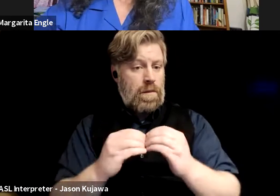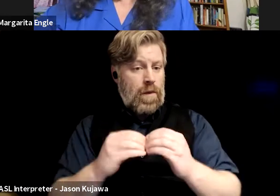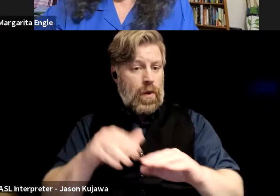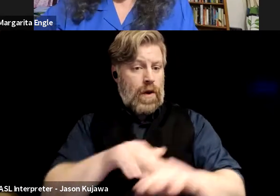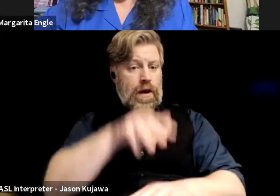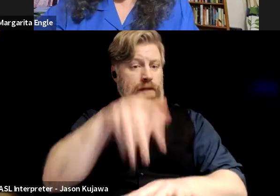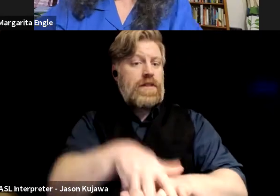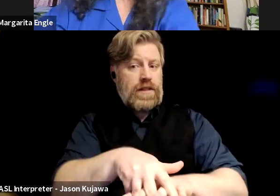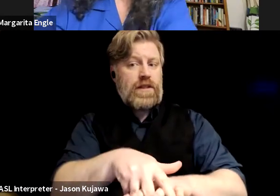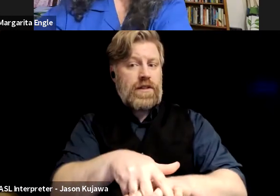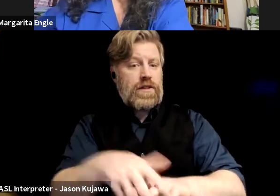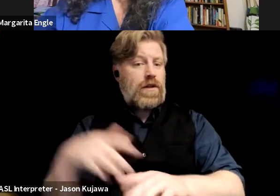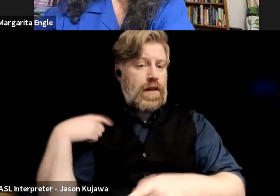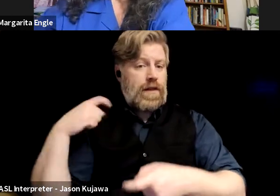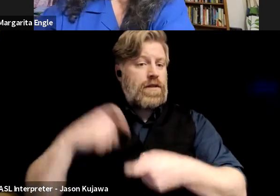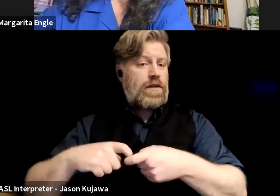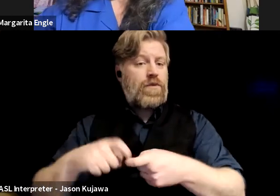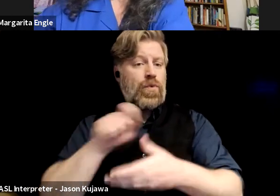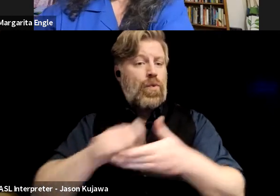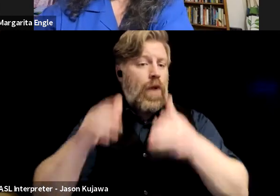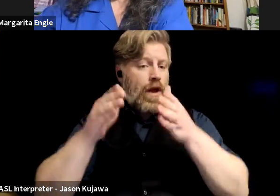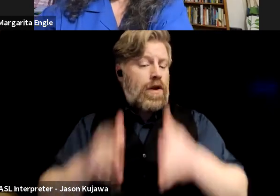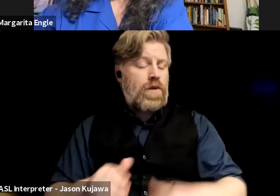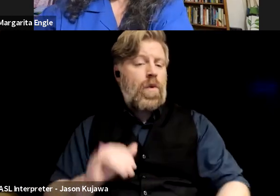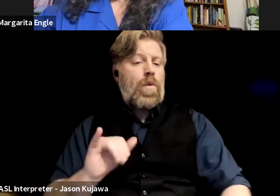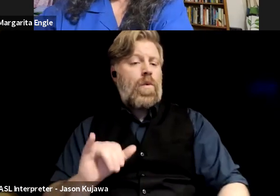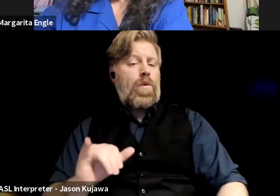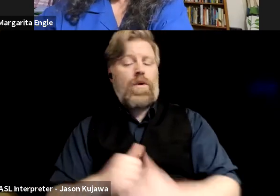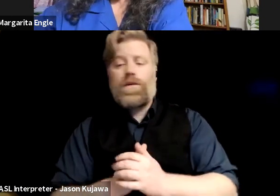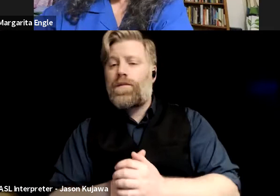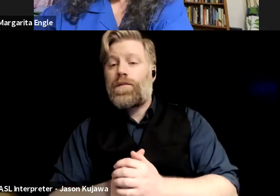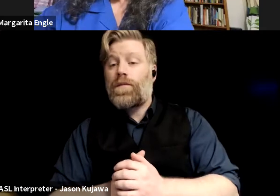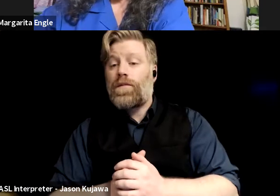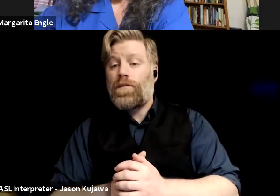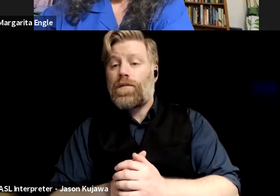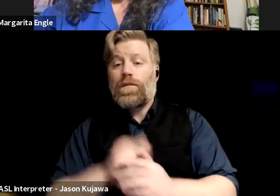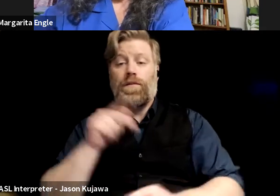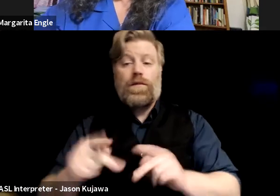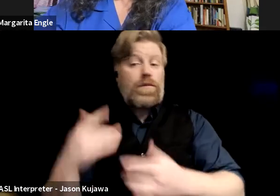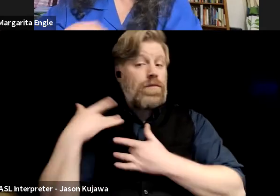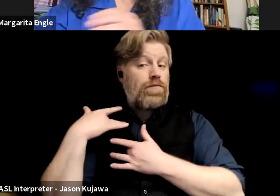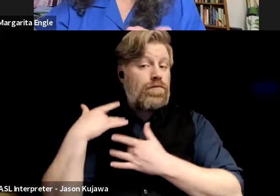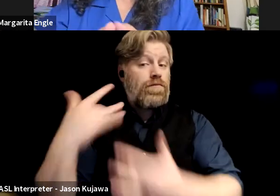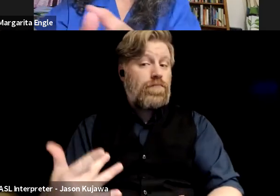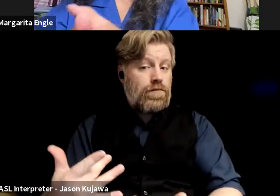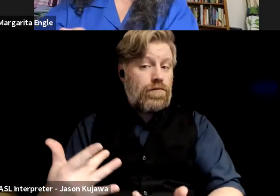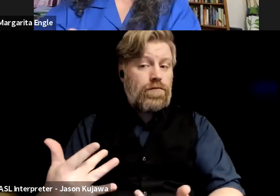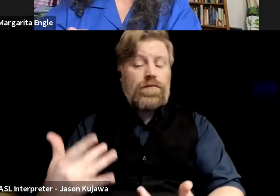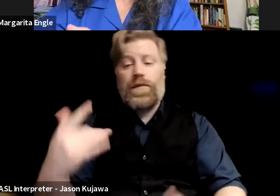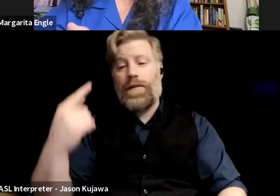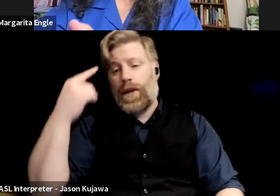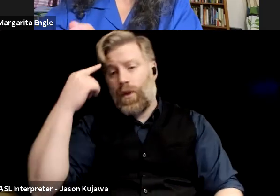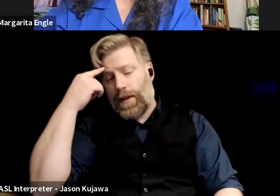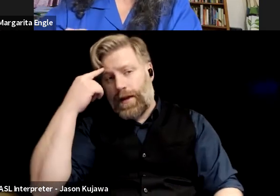Latinx writers. I mean, people have a tendency to think of, um,